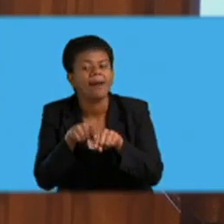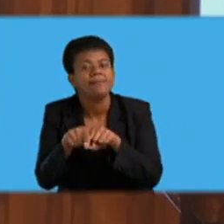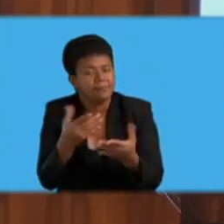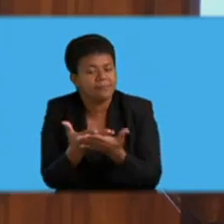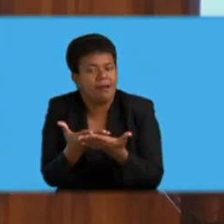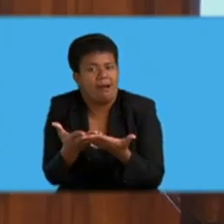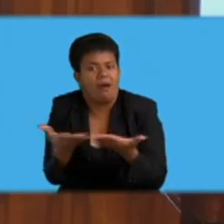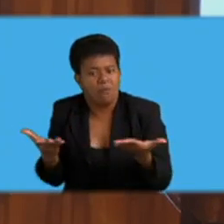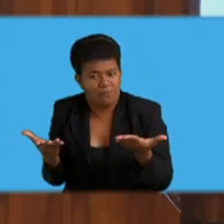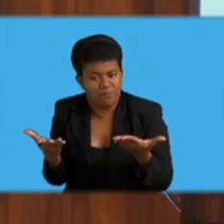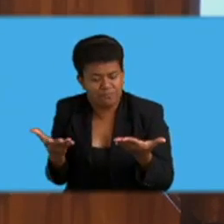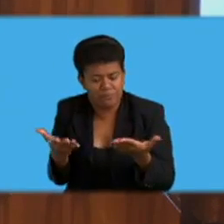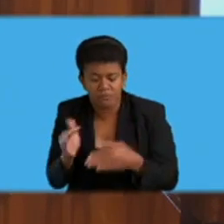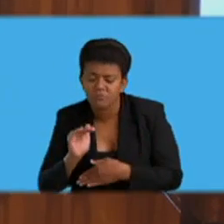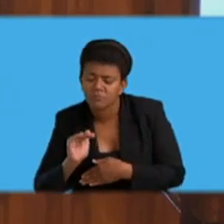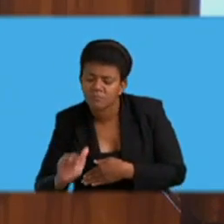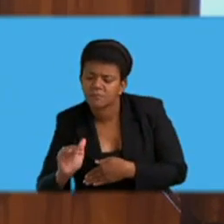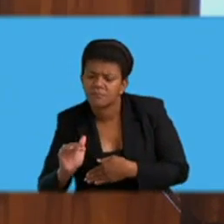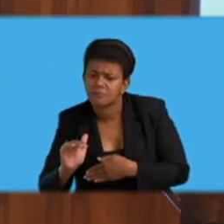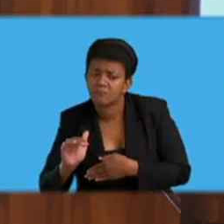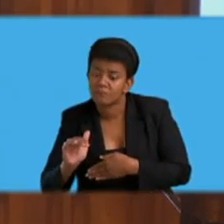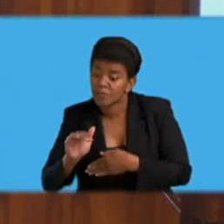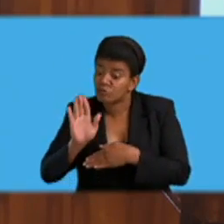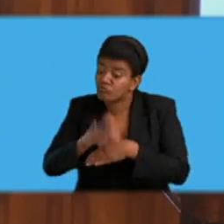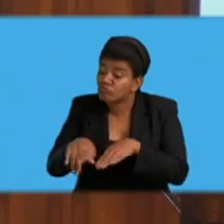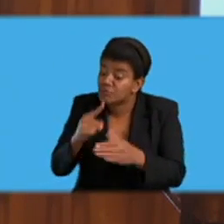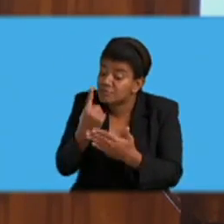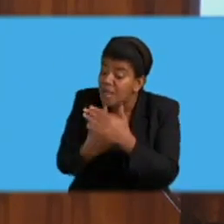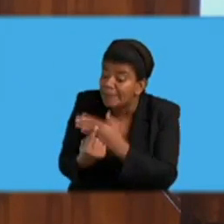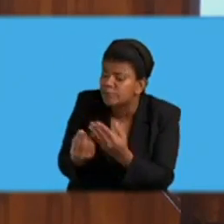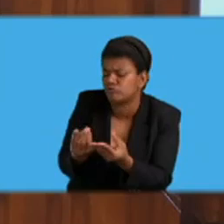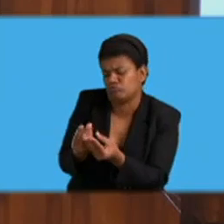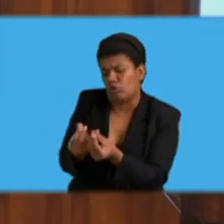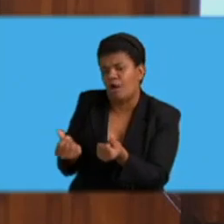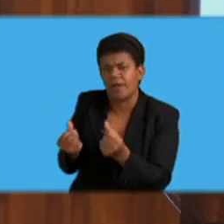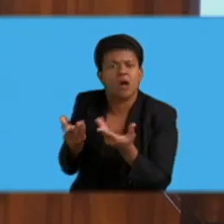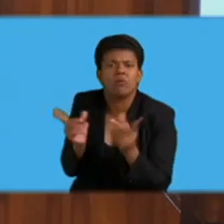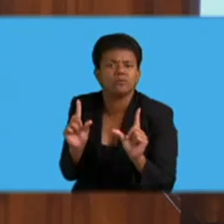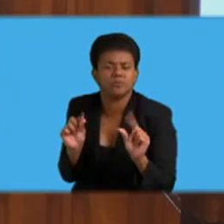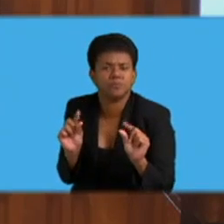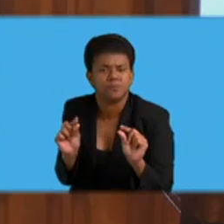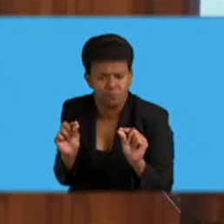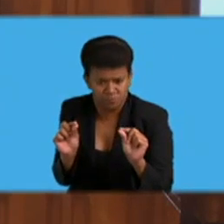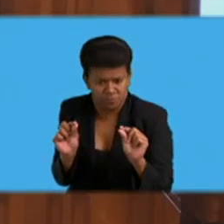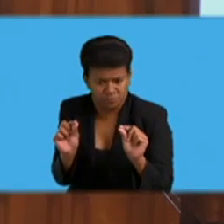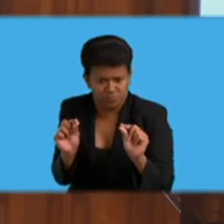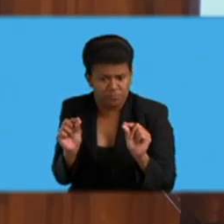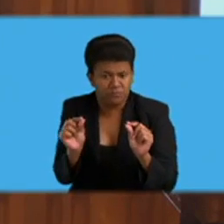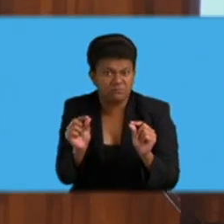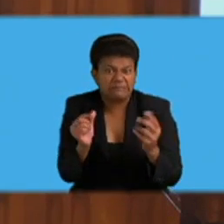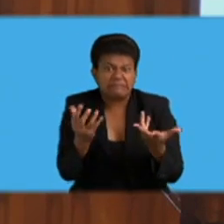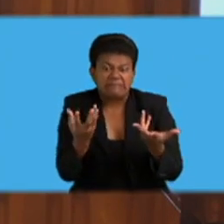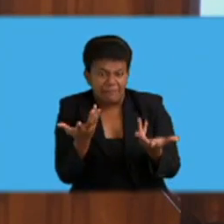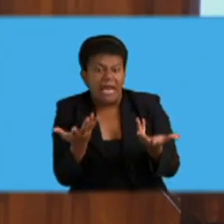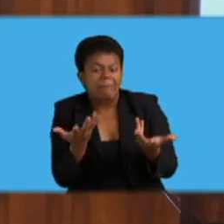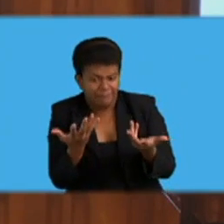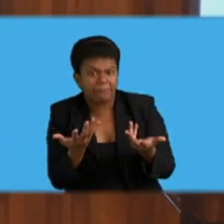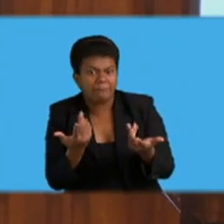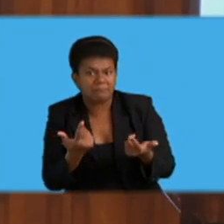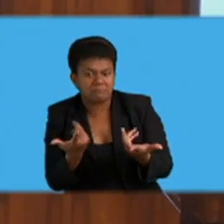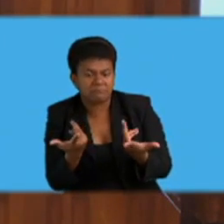to appropriately deal with it. So often, we associate sexual abuse to violent rape.